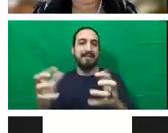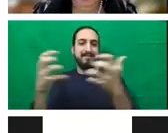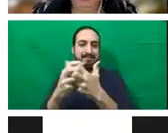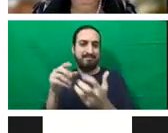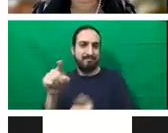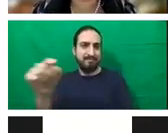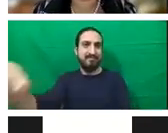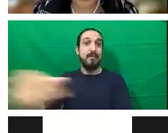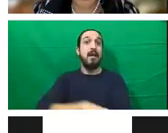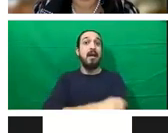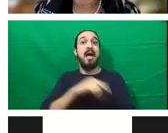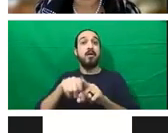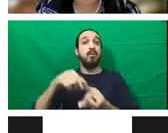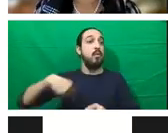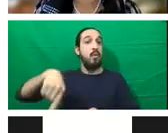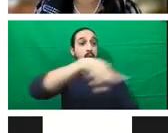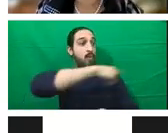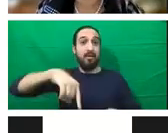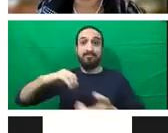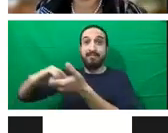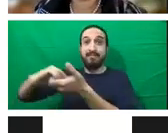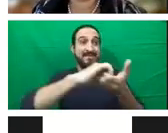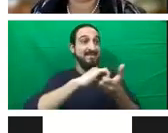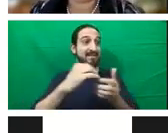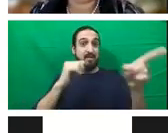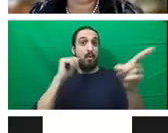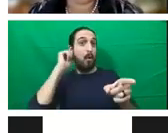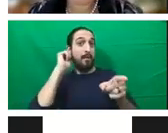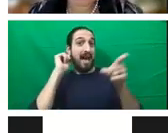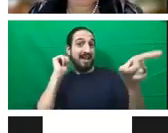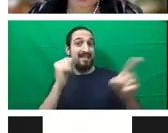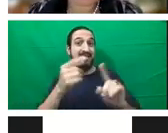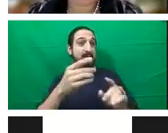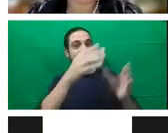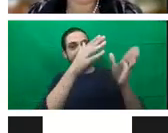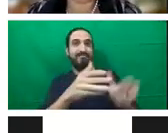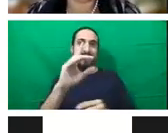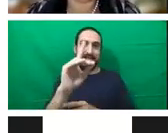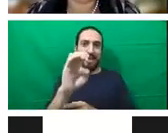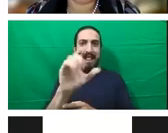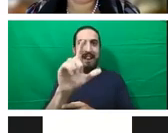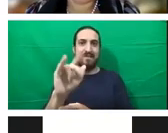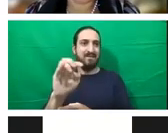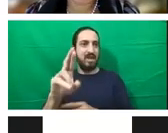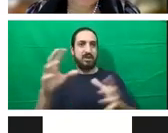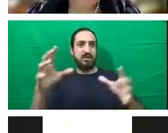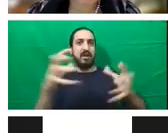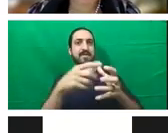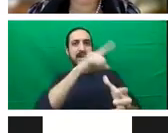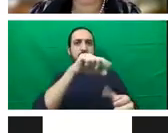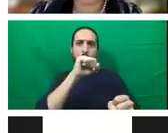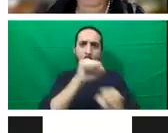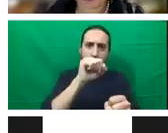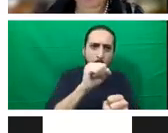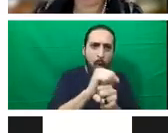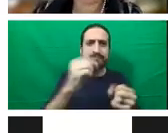and diagnostics on the level of integration of gender and SRHR international adaptation plans. So it really gives